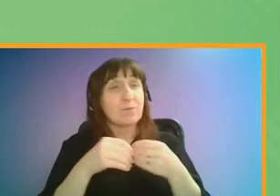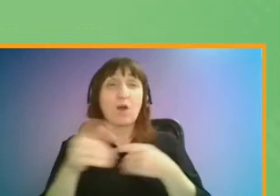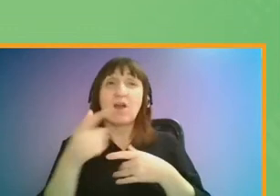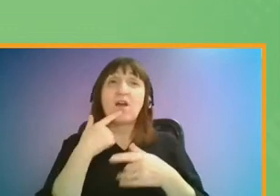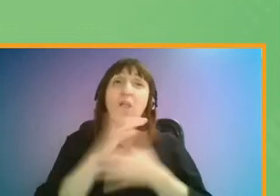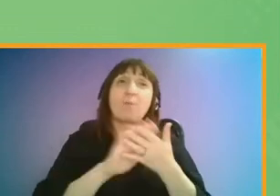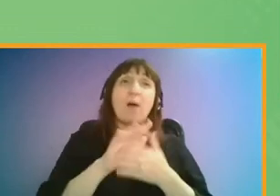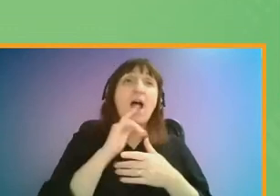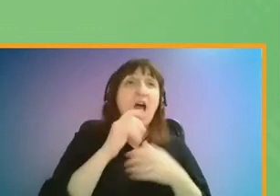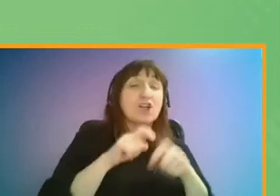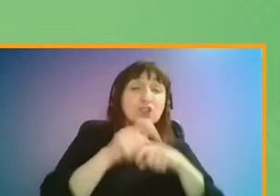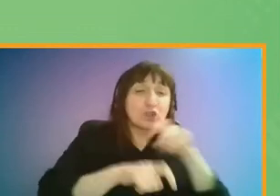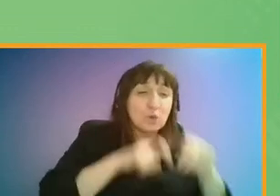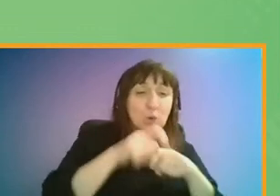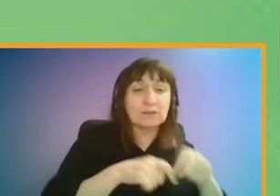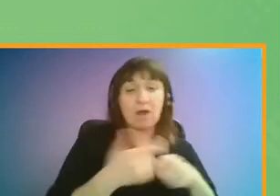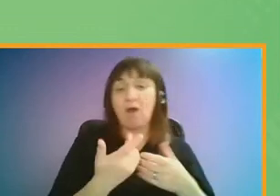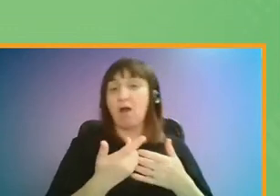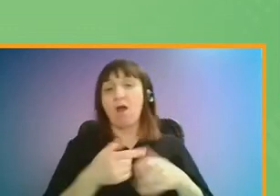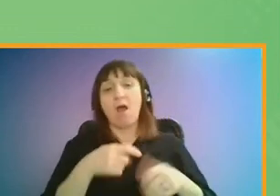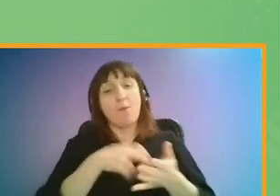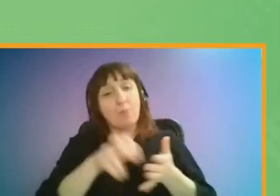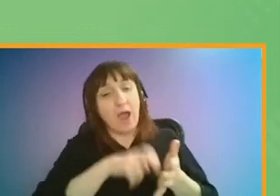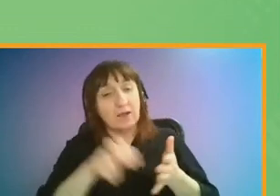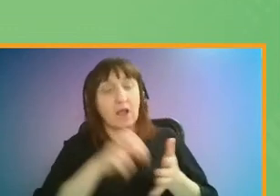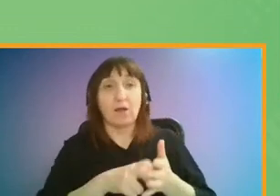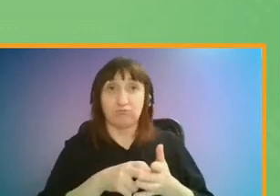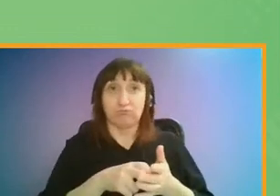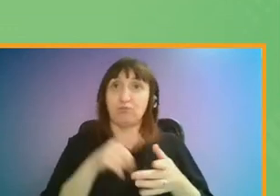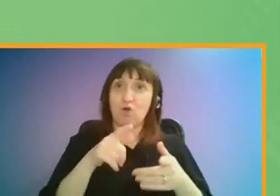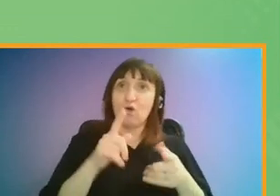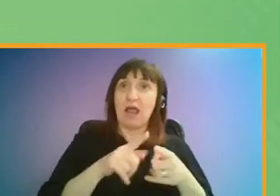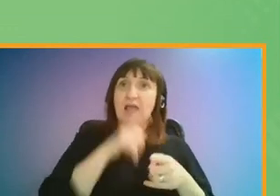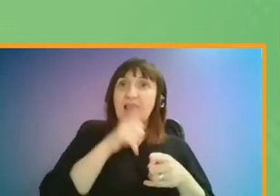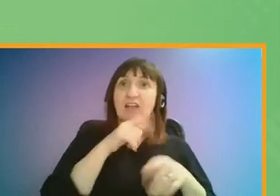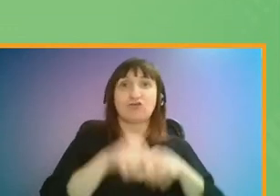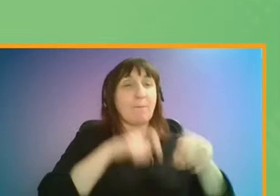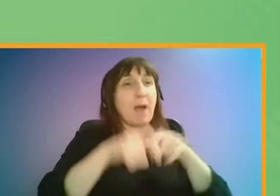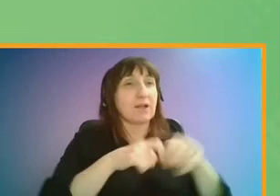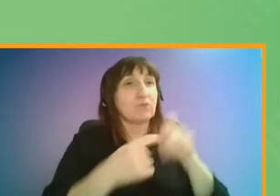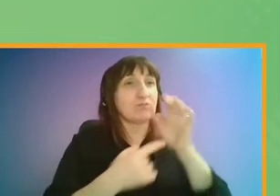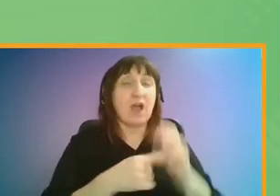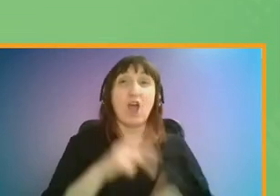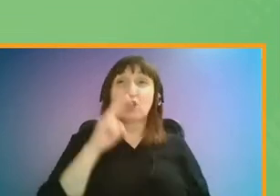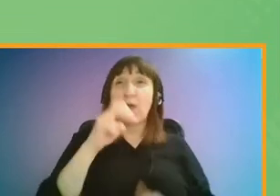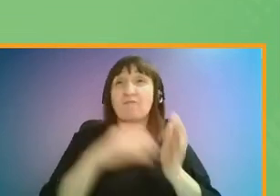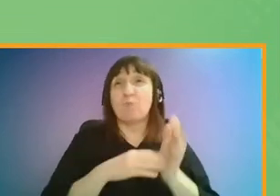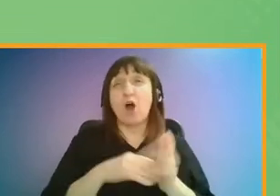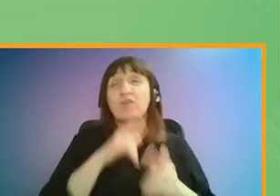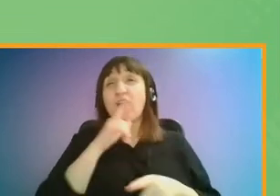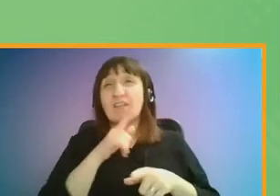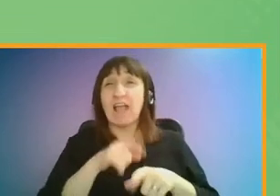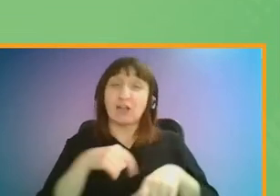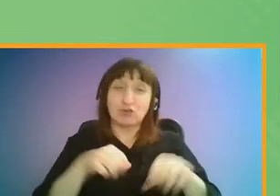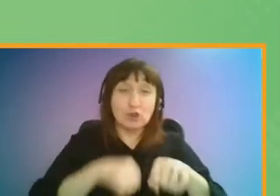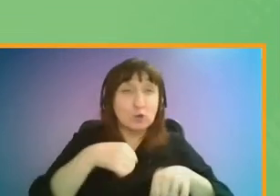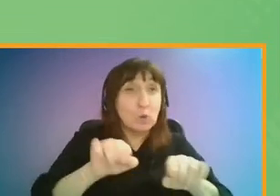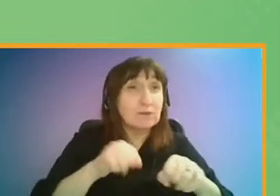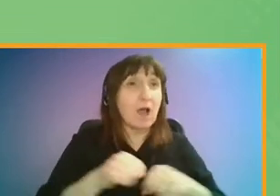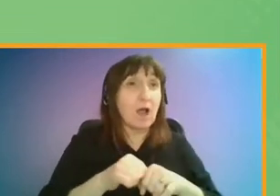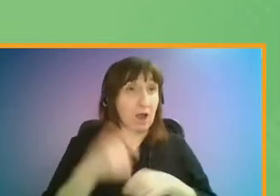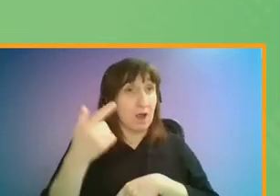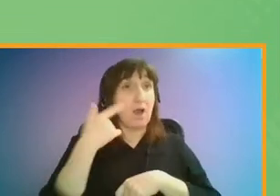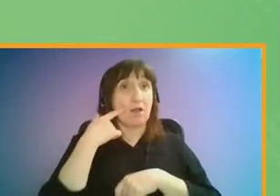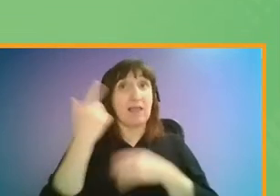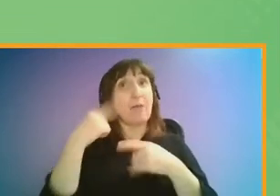journeys by scooter, bike or electric bike, are increasing in popularity. A 12-month trial of rental e-scooters in the capital, led by TfL and